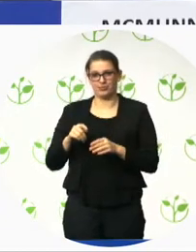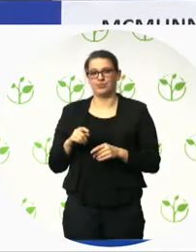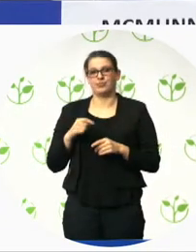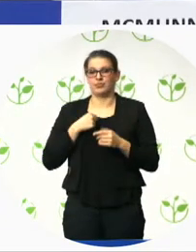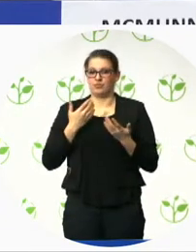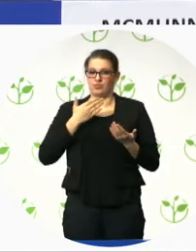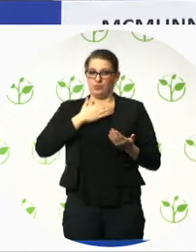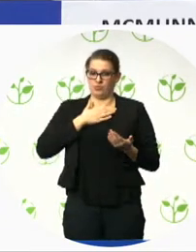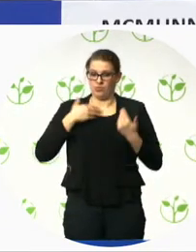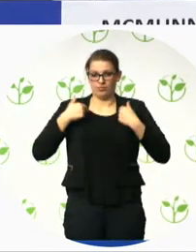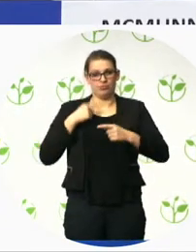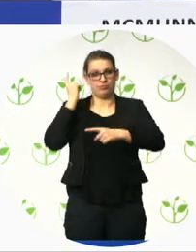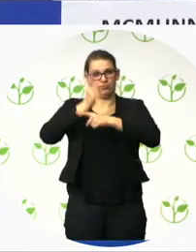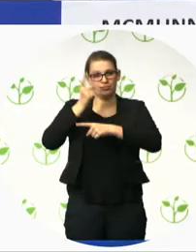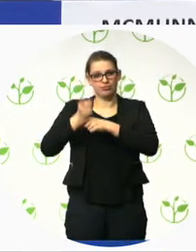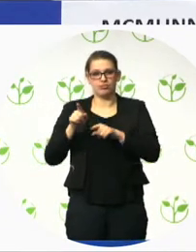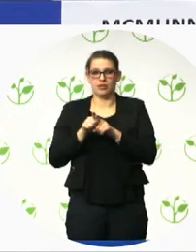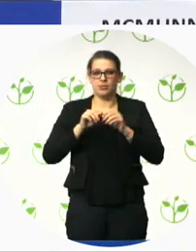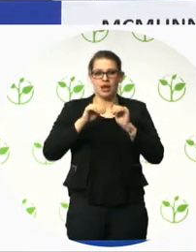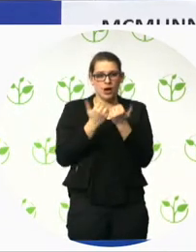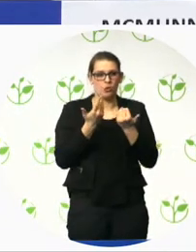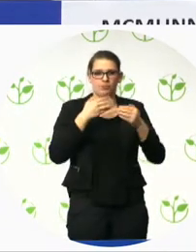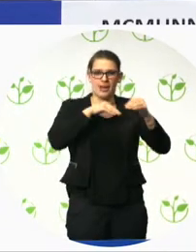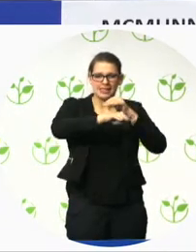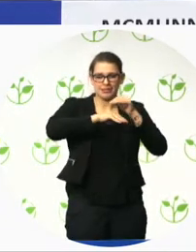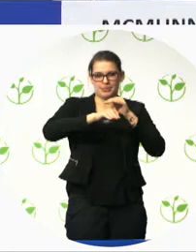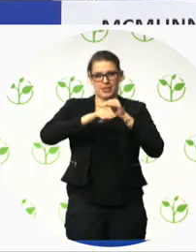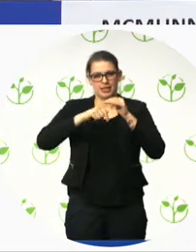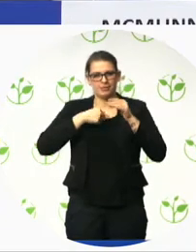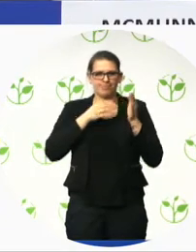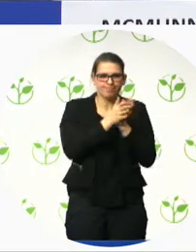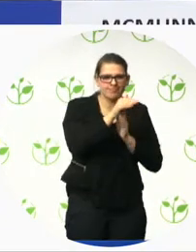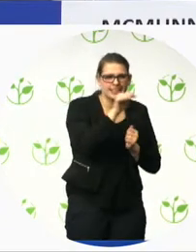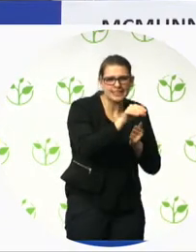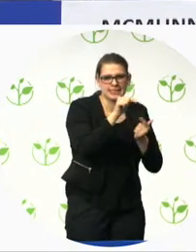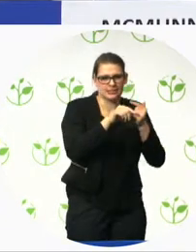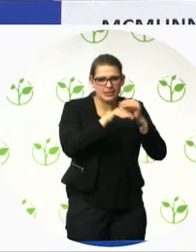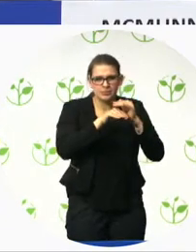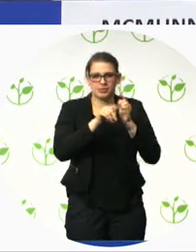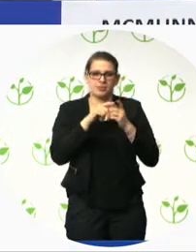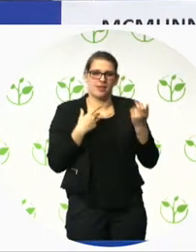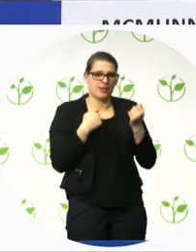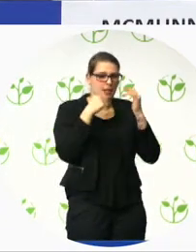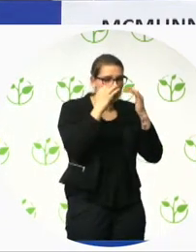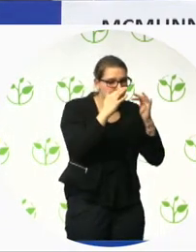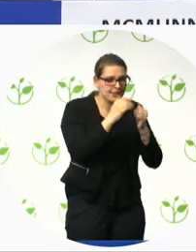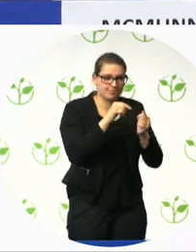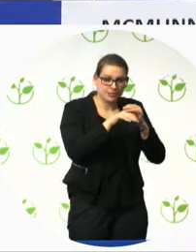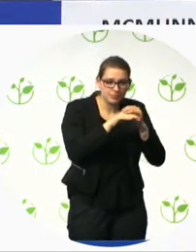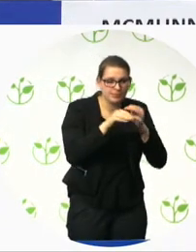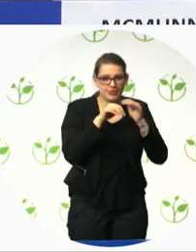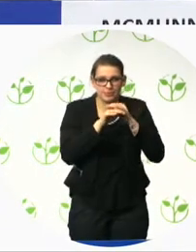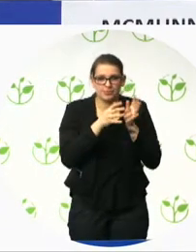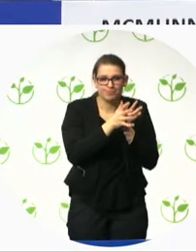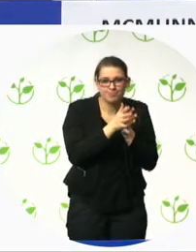So it was all about influencing and making people more aware of why we needed to do things differently. So getting it recognised wasn't